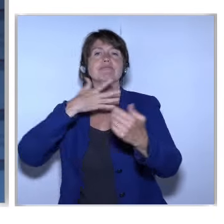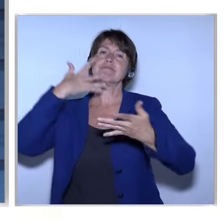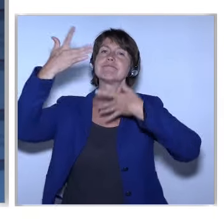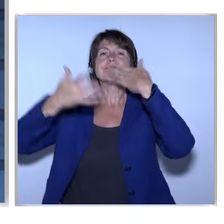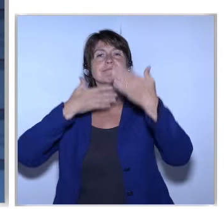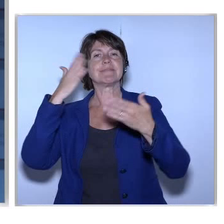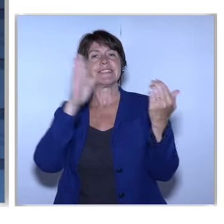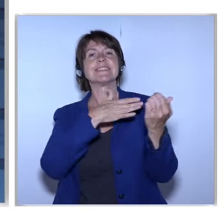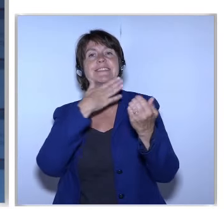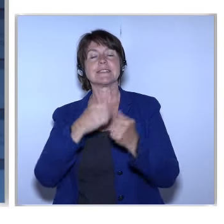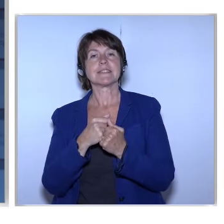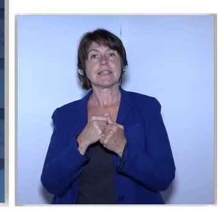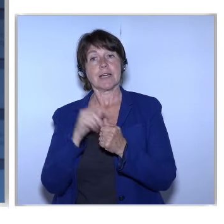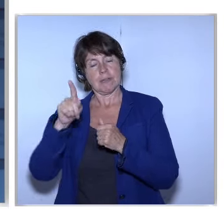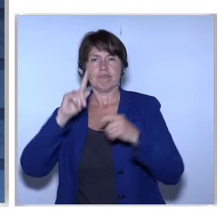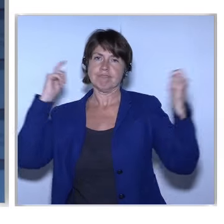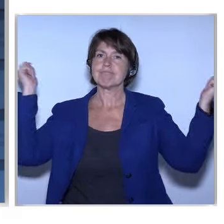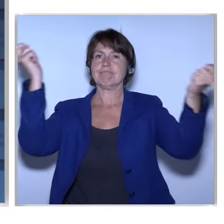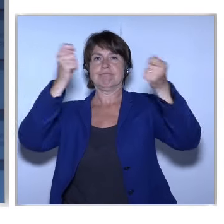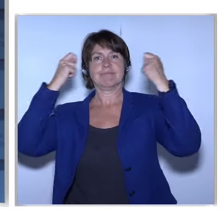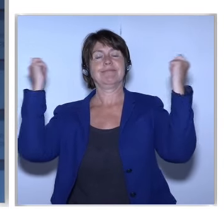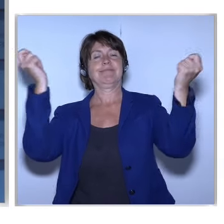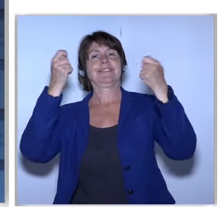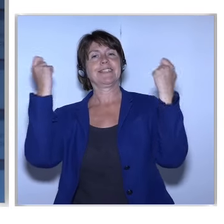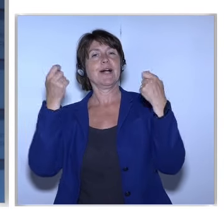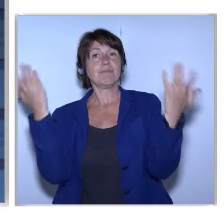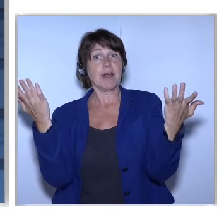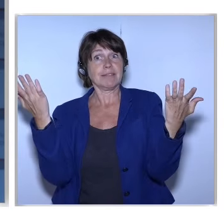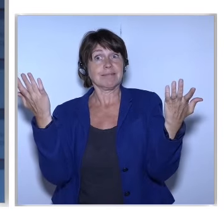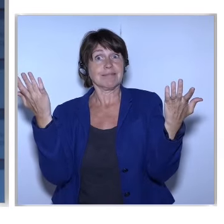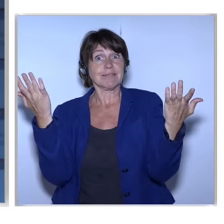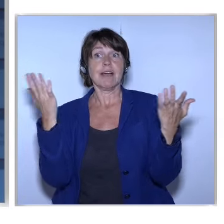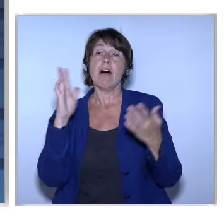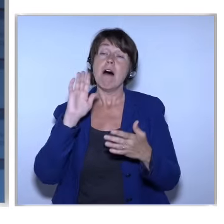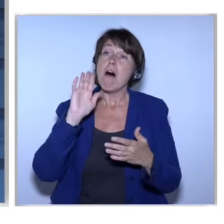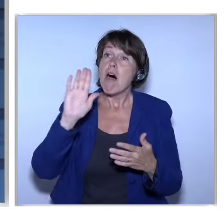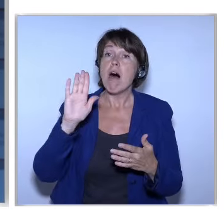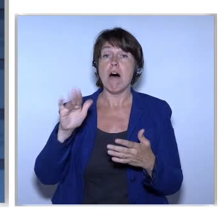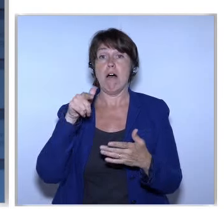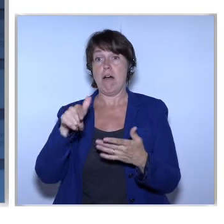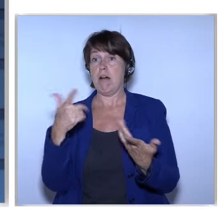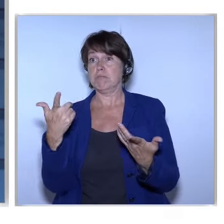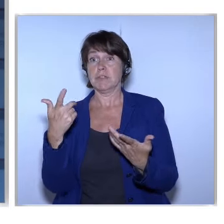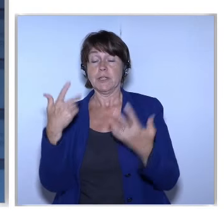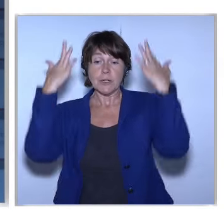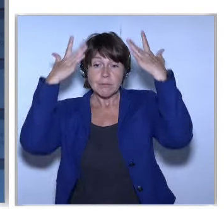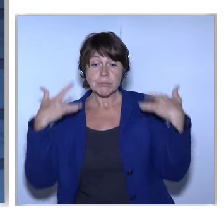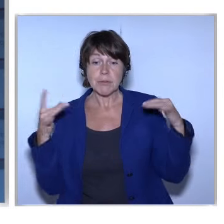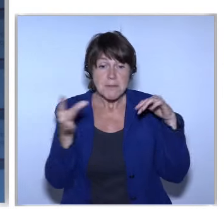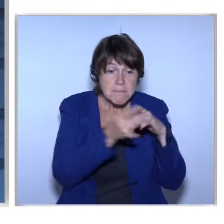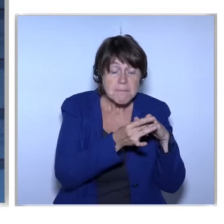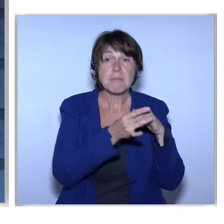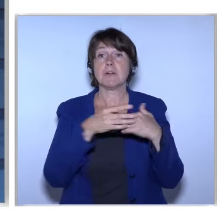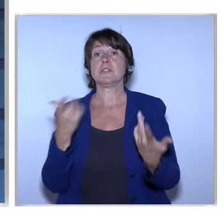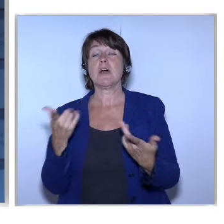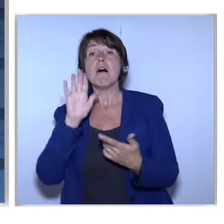a song in celebration of anything you like. Your mother-in-law, your bride, your